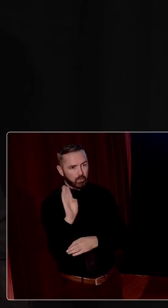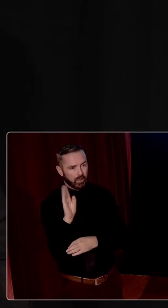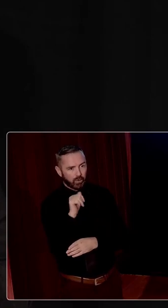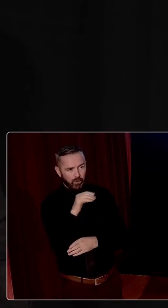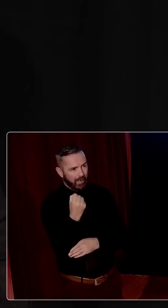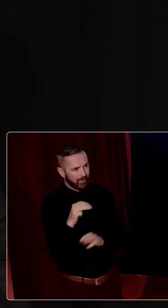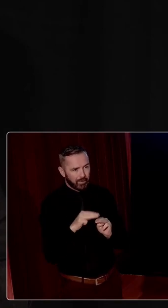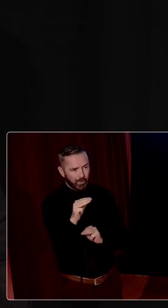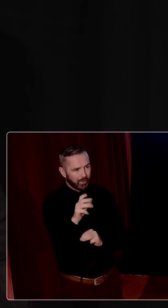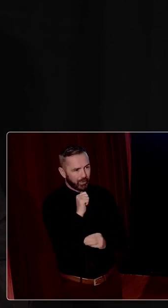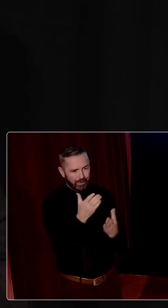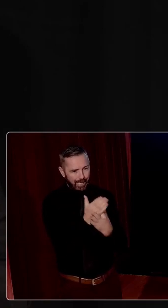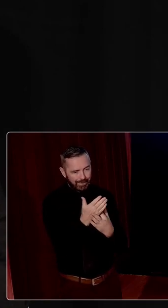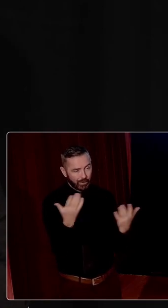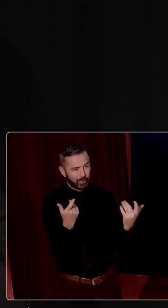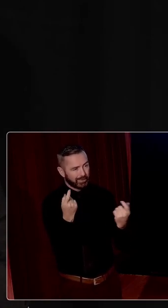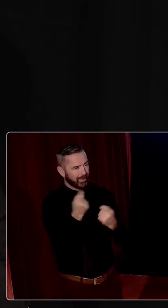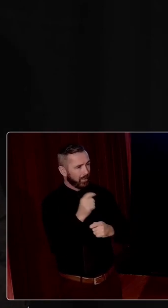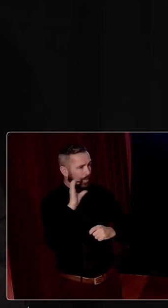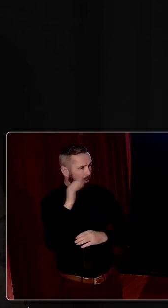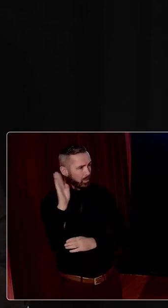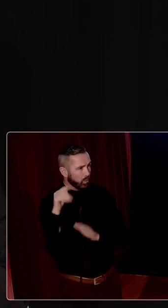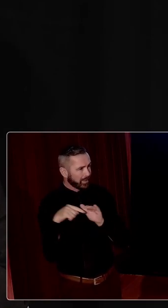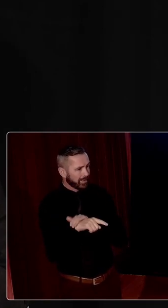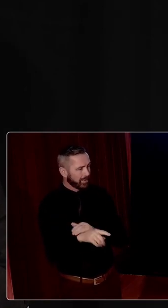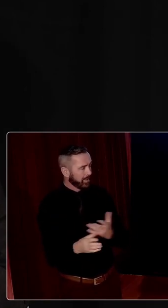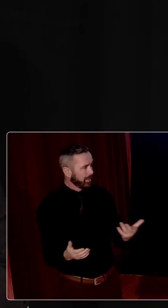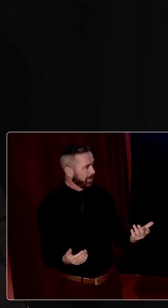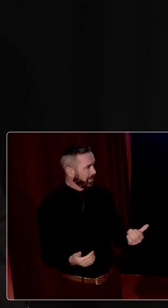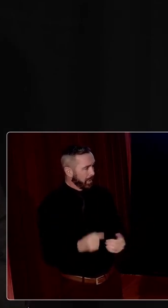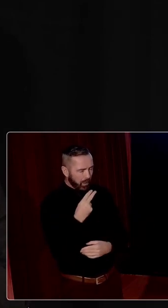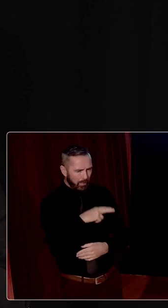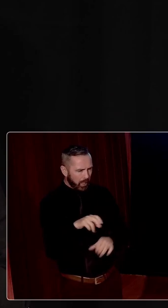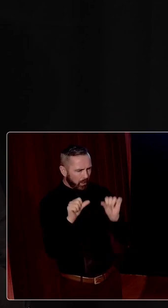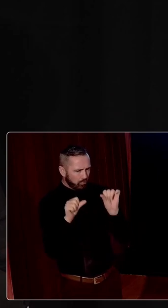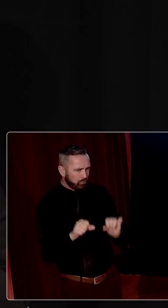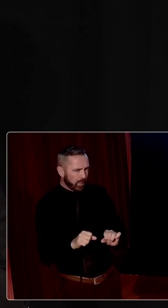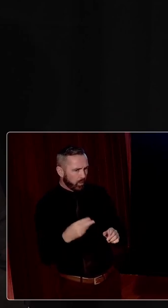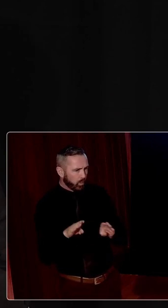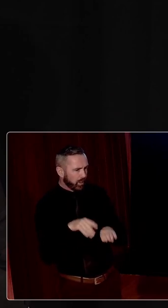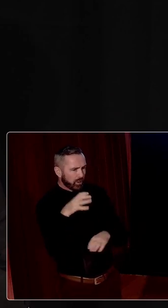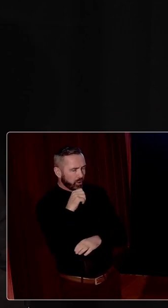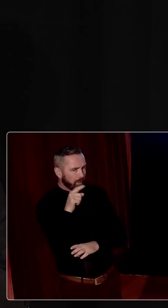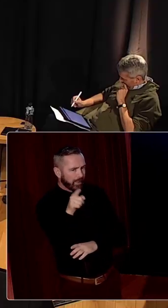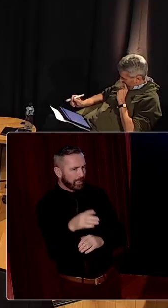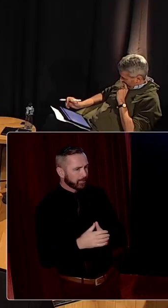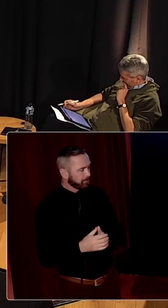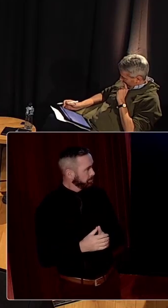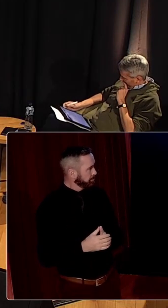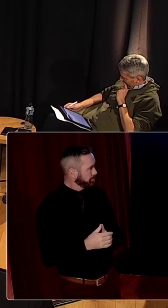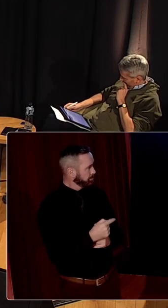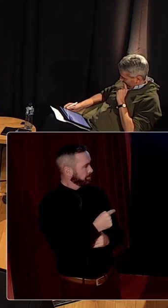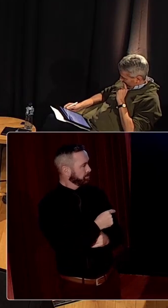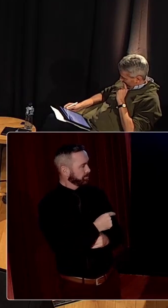have that access anymore. So I, I'm not sure I'm inclined to agree with the presumption. We were here, uh, not